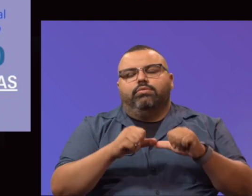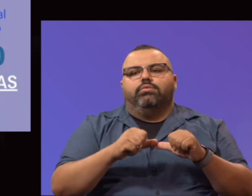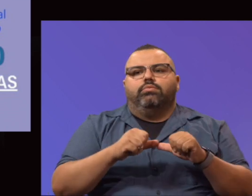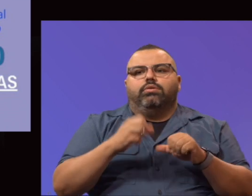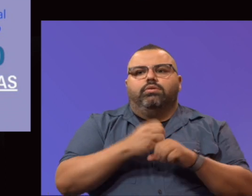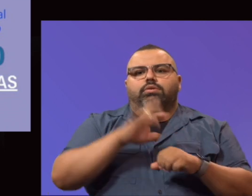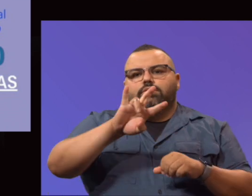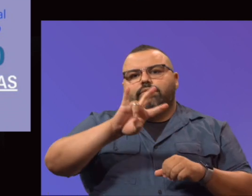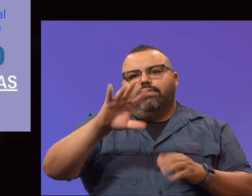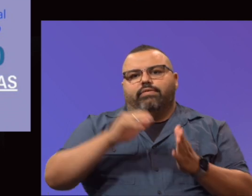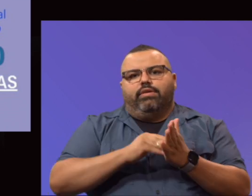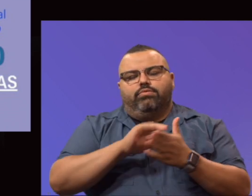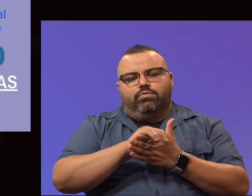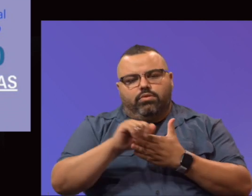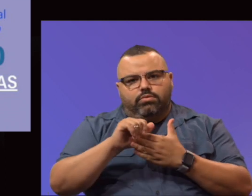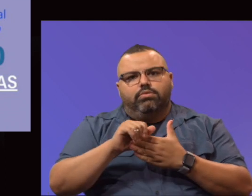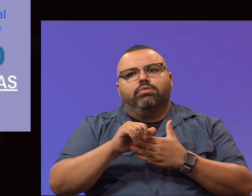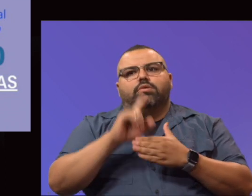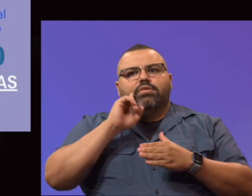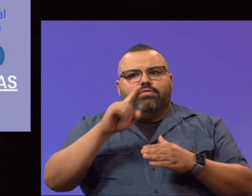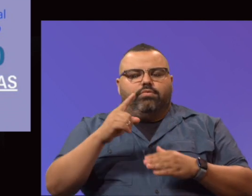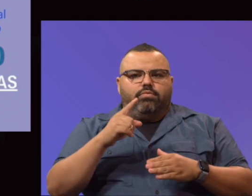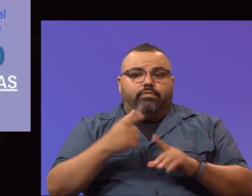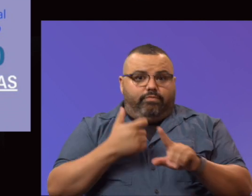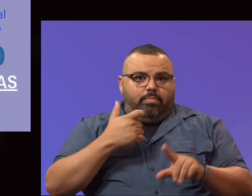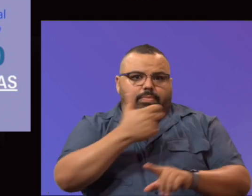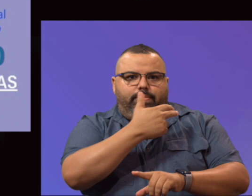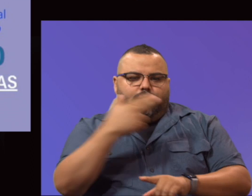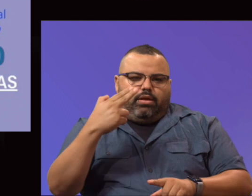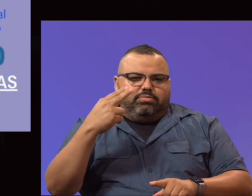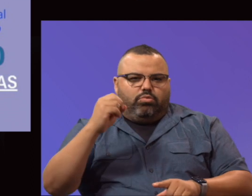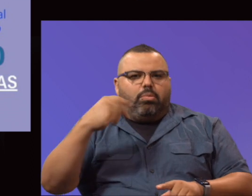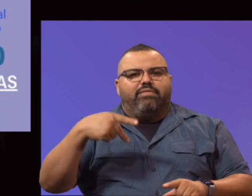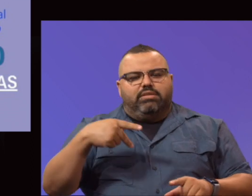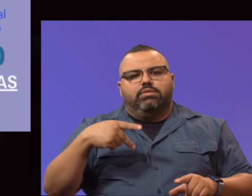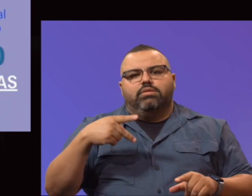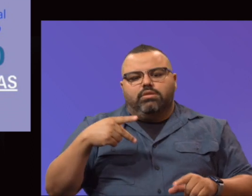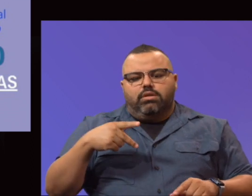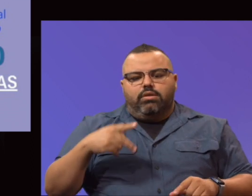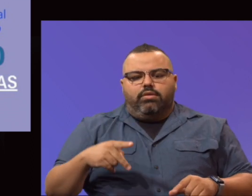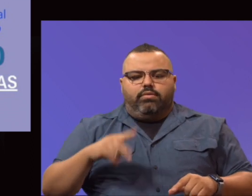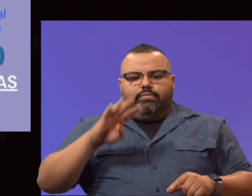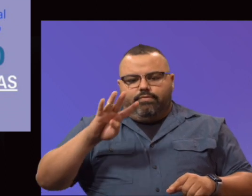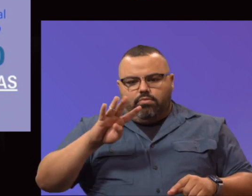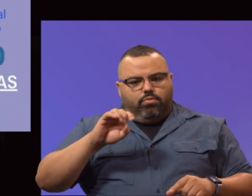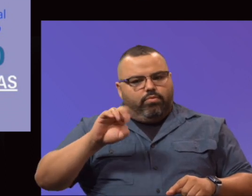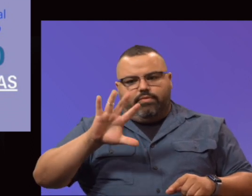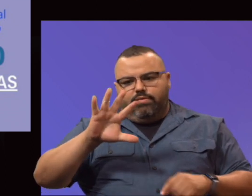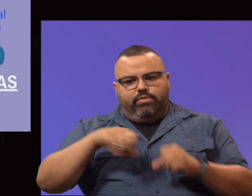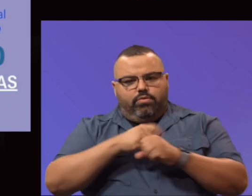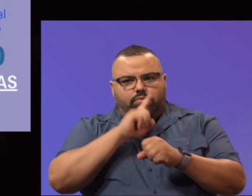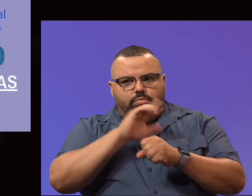We're in year four of a five-year commitment. $40,000 from McDonald's. I want to thank Mr. Castro, obviously, and his work.